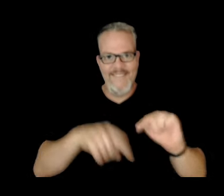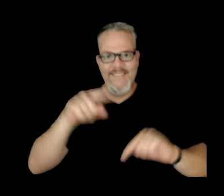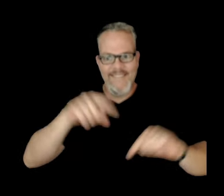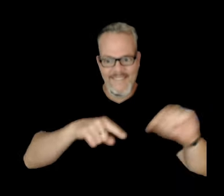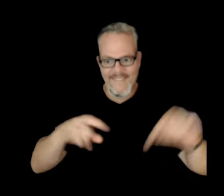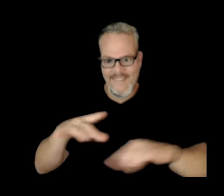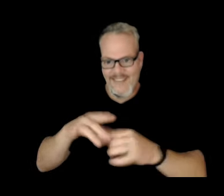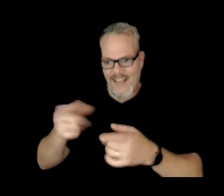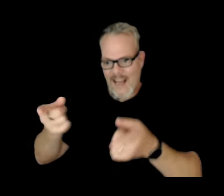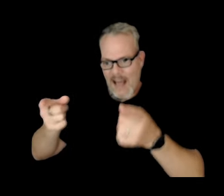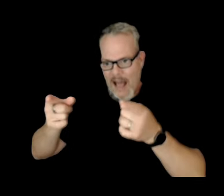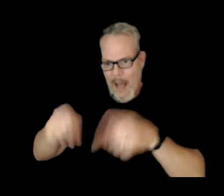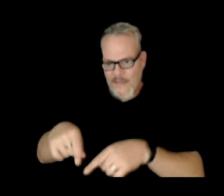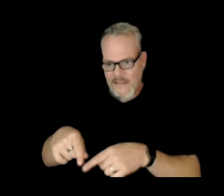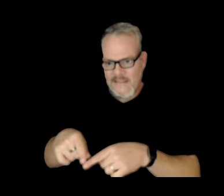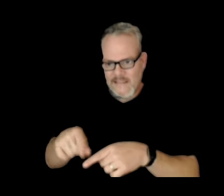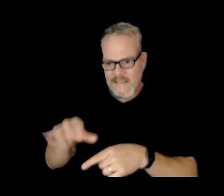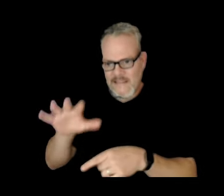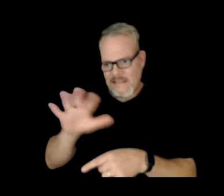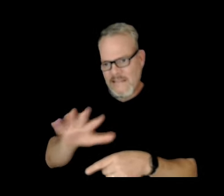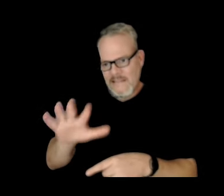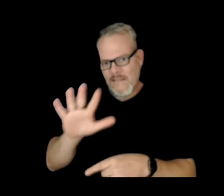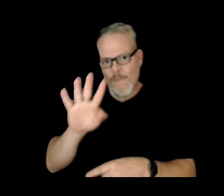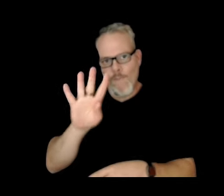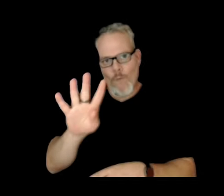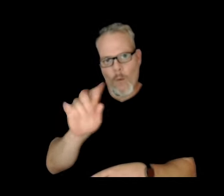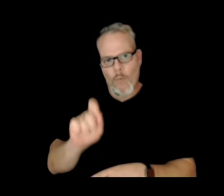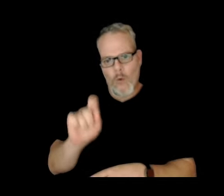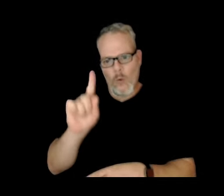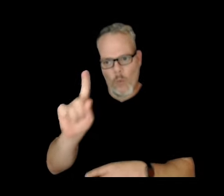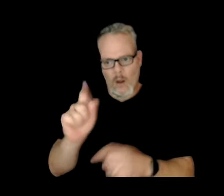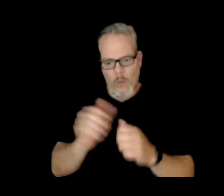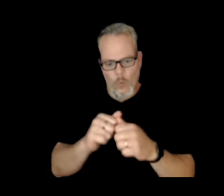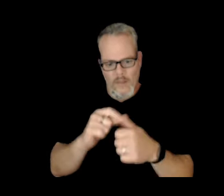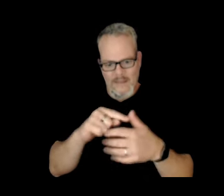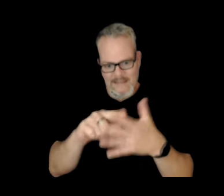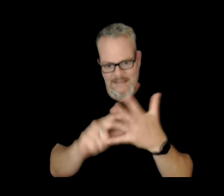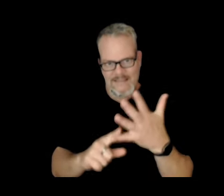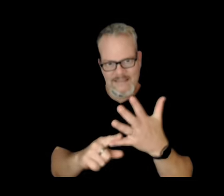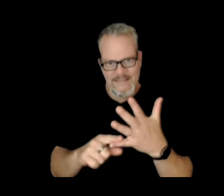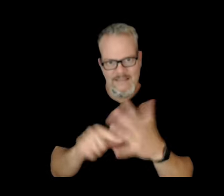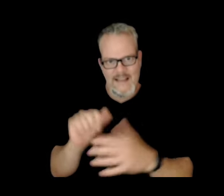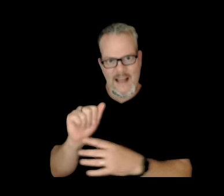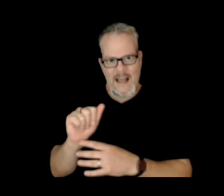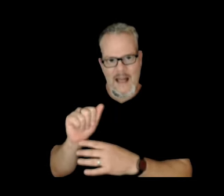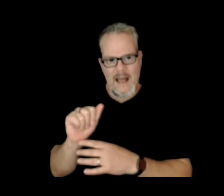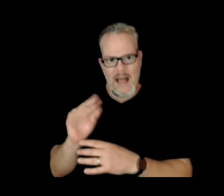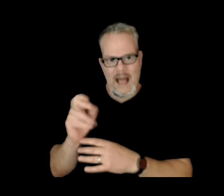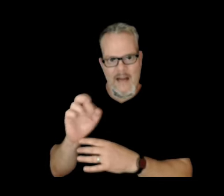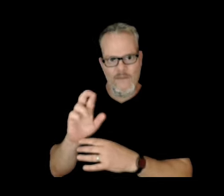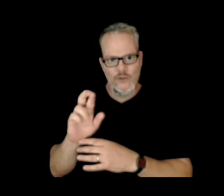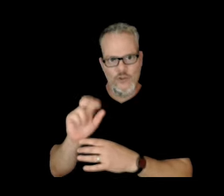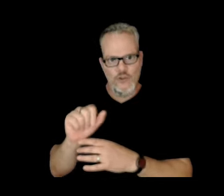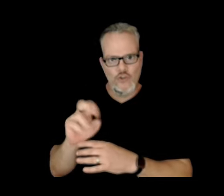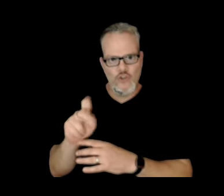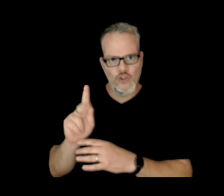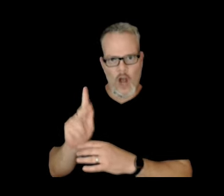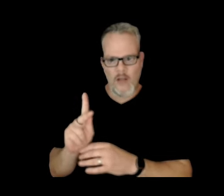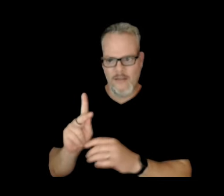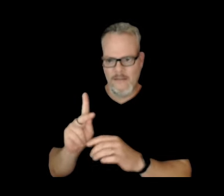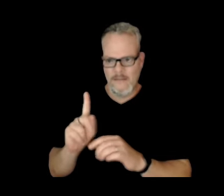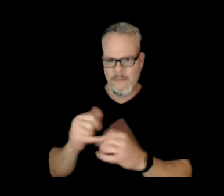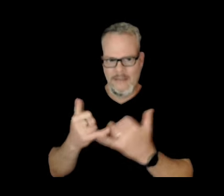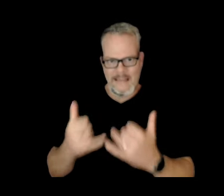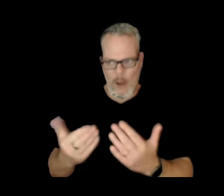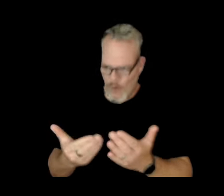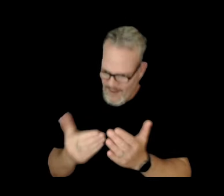big event that occurred that 4.1 with the following aftershock sequence that occurred there and now we have earthquakes picking back up in the south Caldera